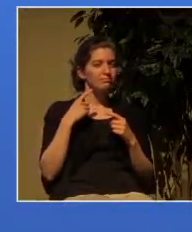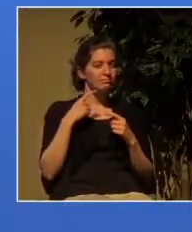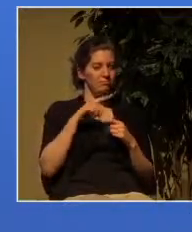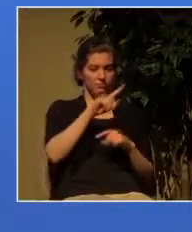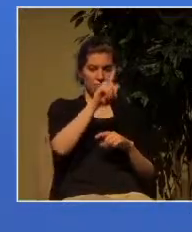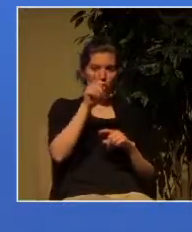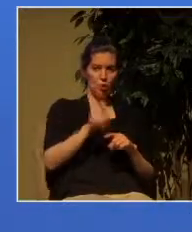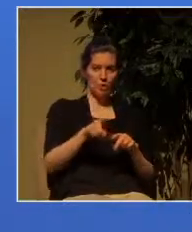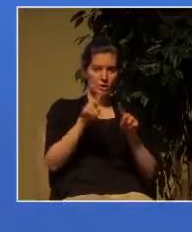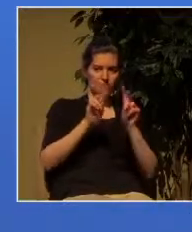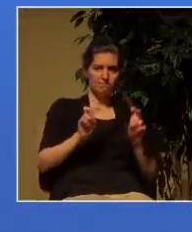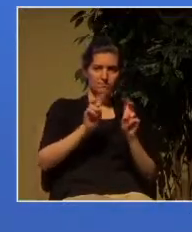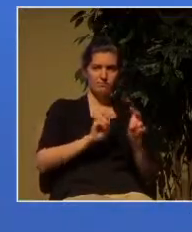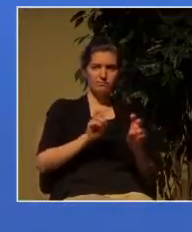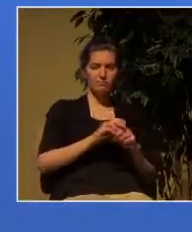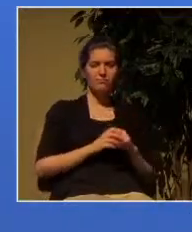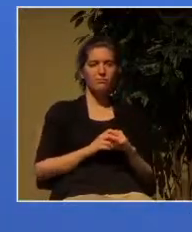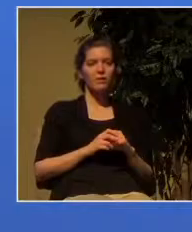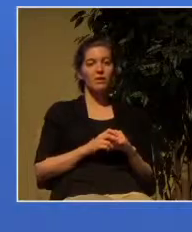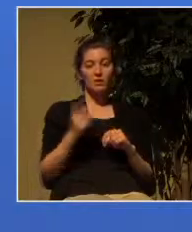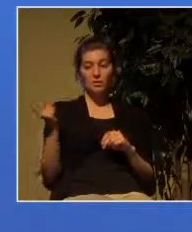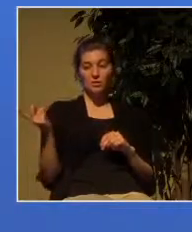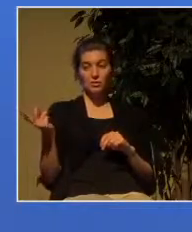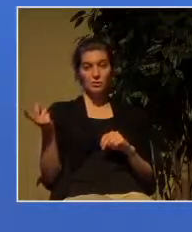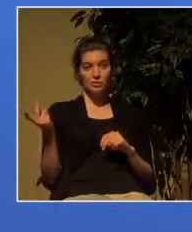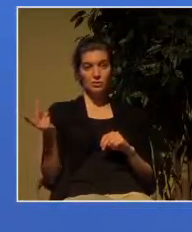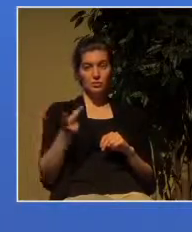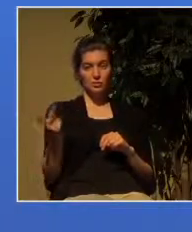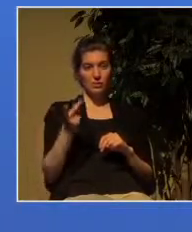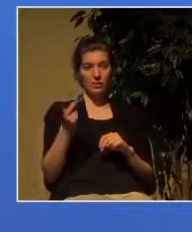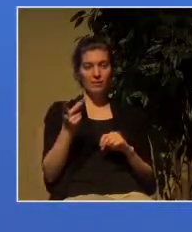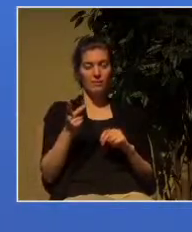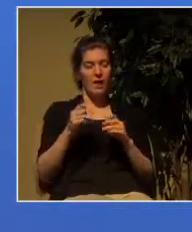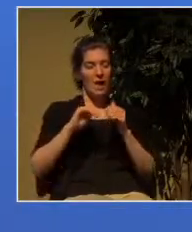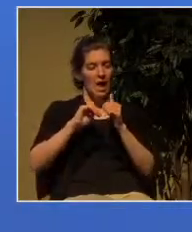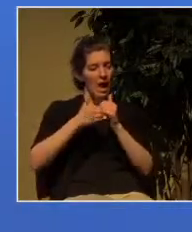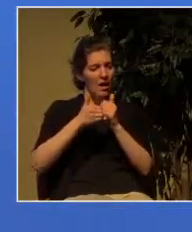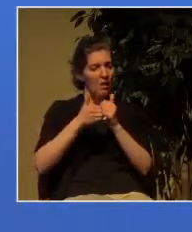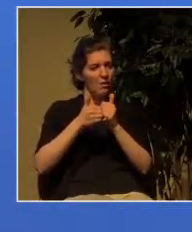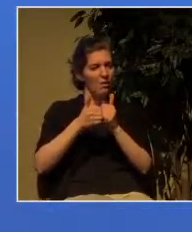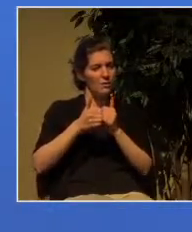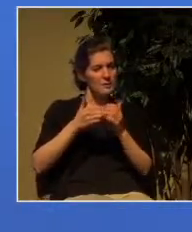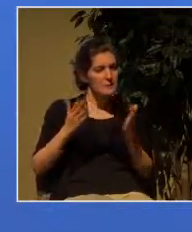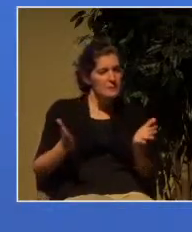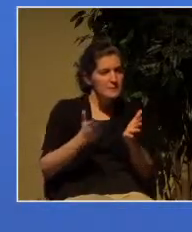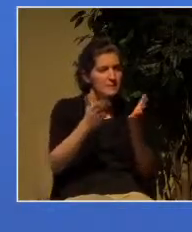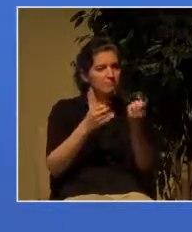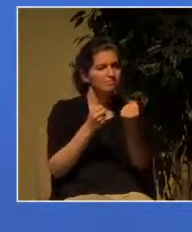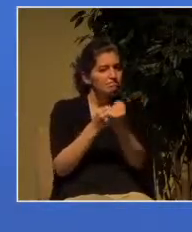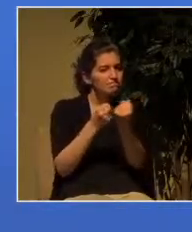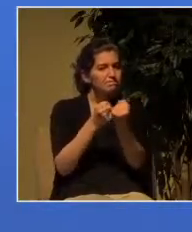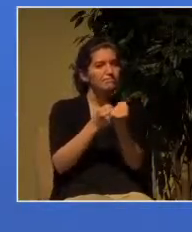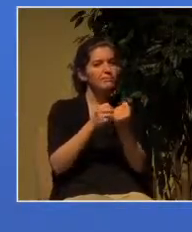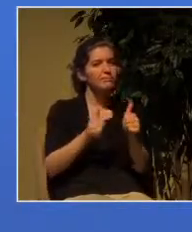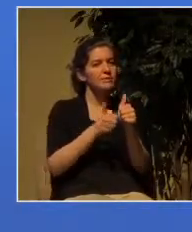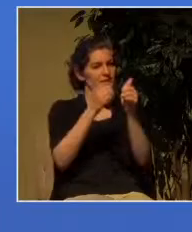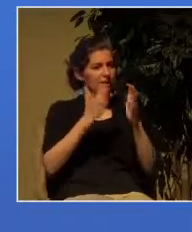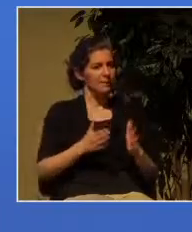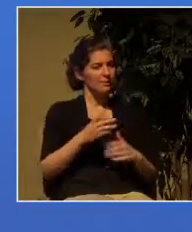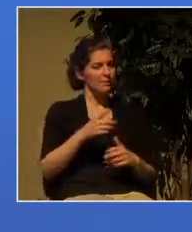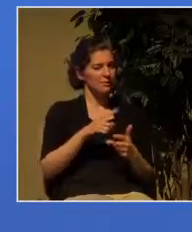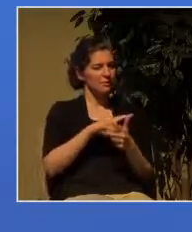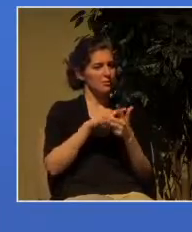about strengthening and encouraging the disciples remember they lived in a hostile world